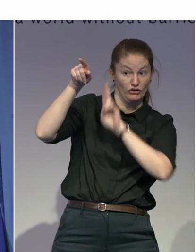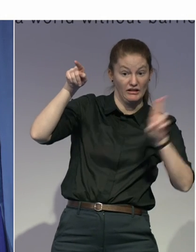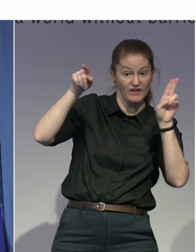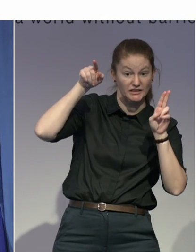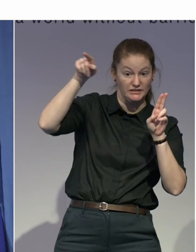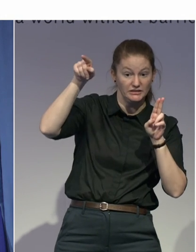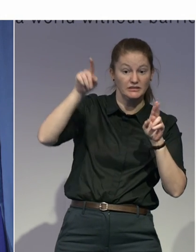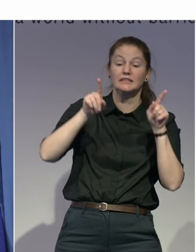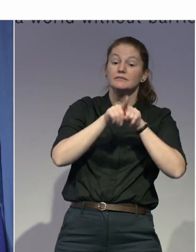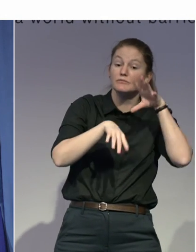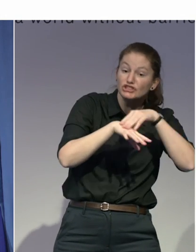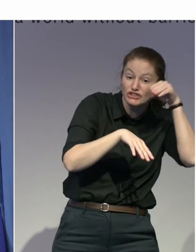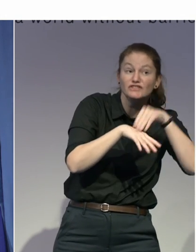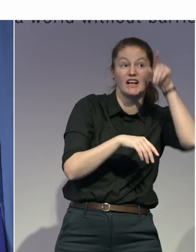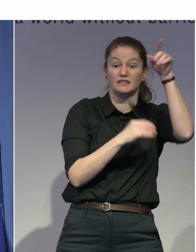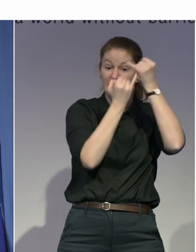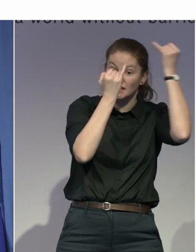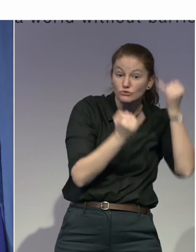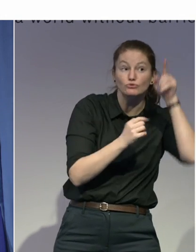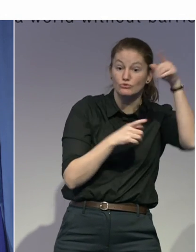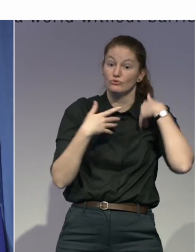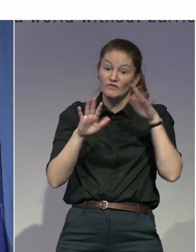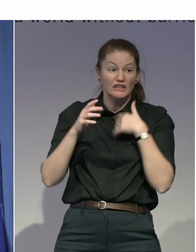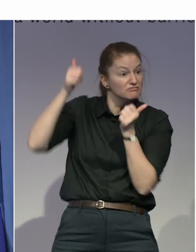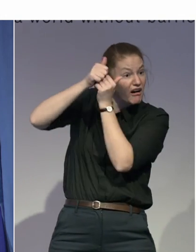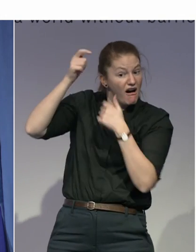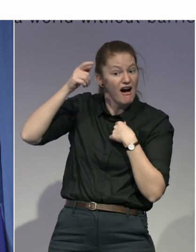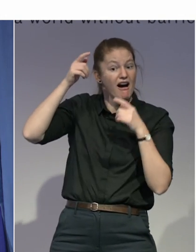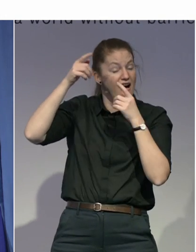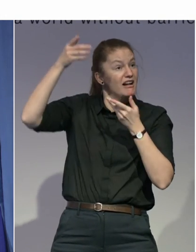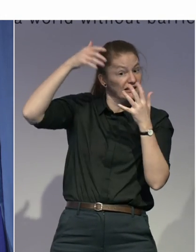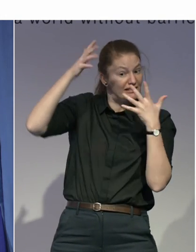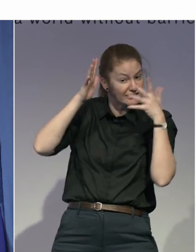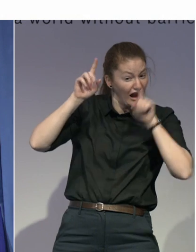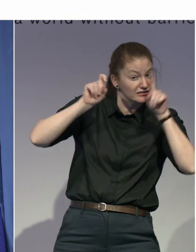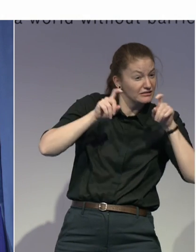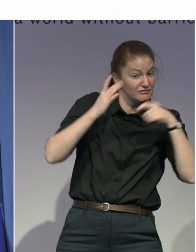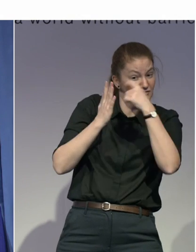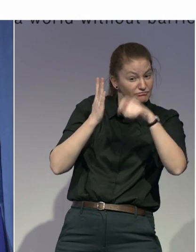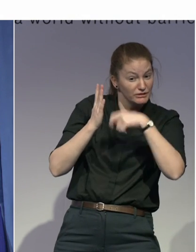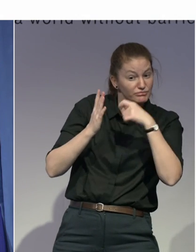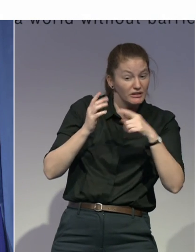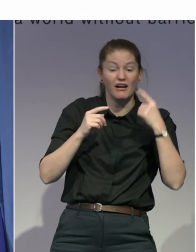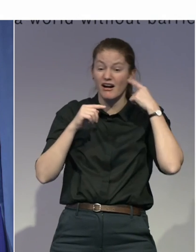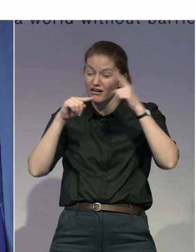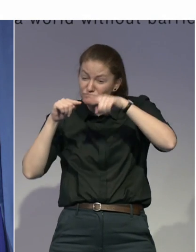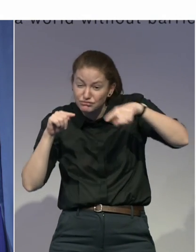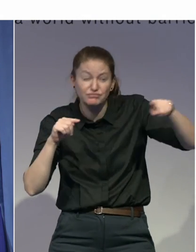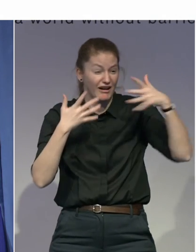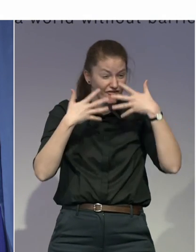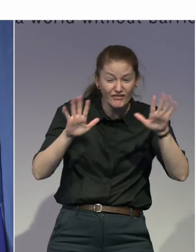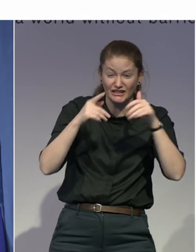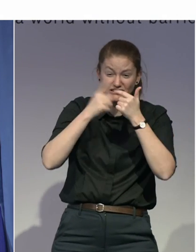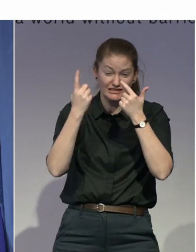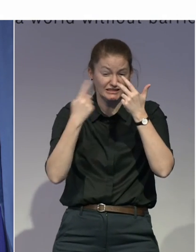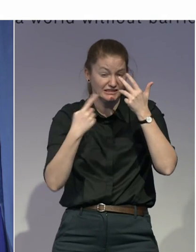in Sweden, in Germany, and, of course, some other independent audiological tests. So every time we bring our technology, we have